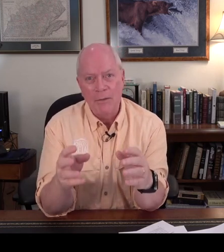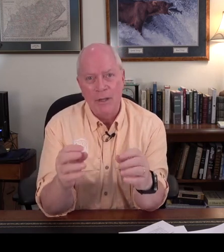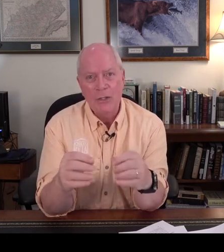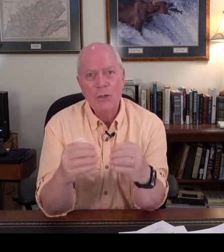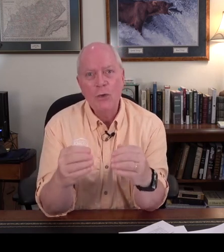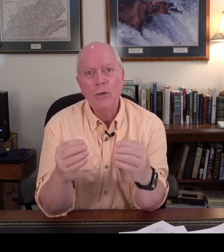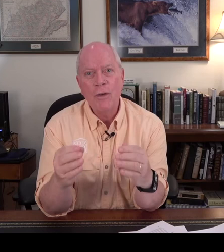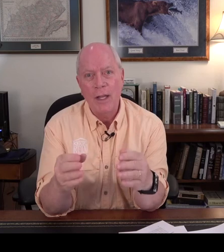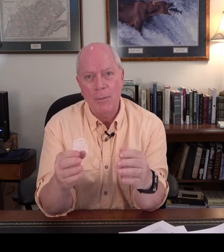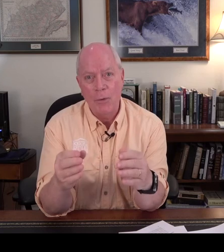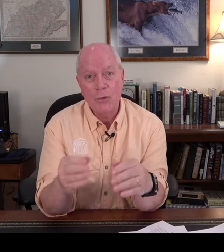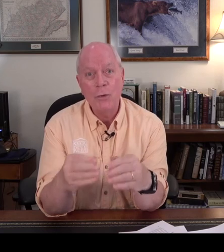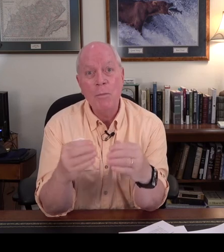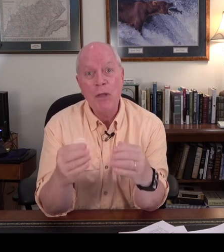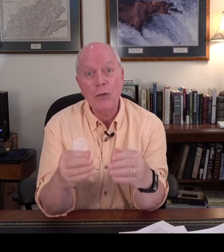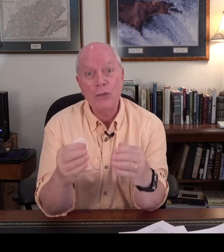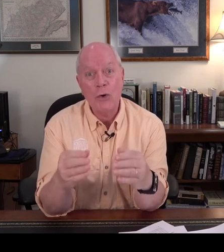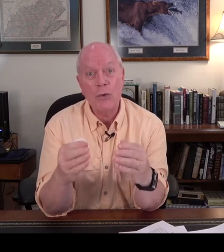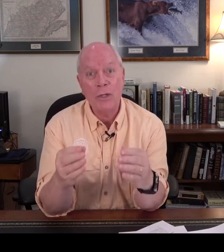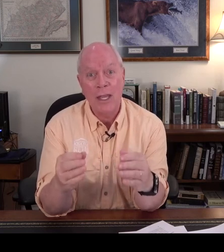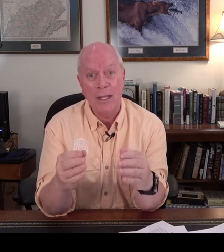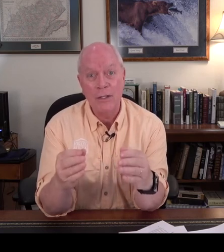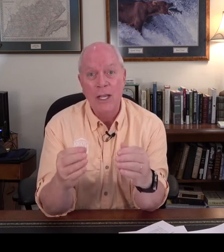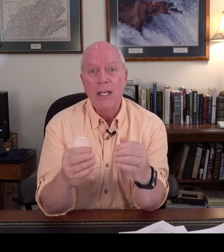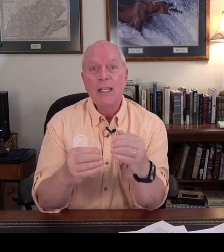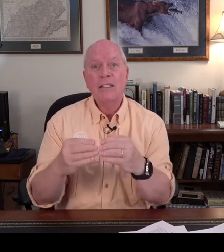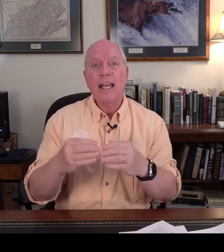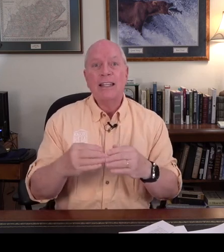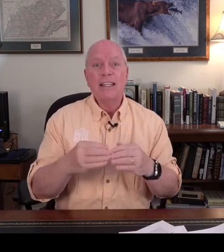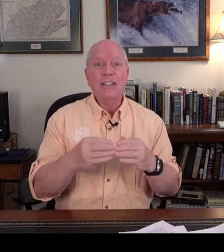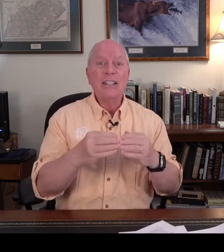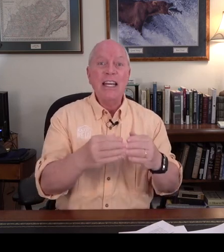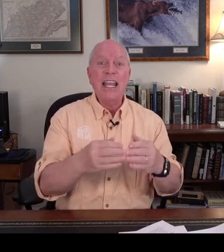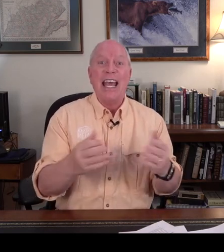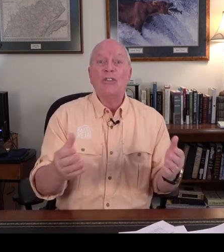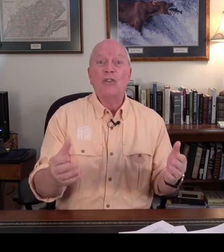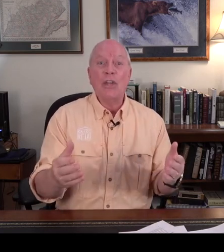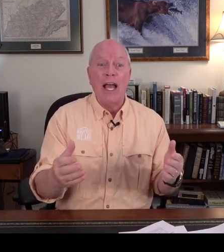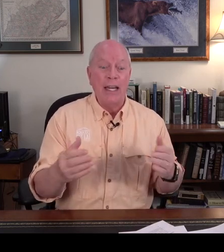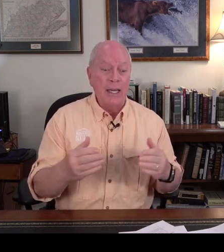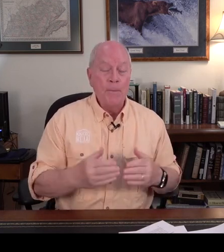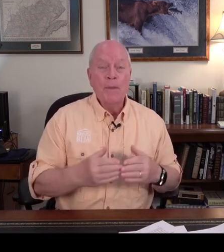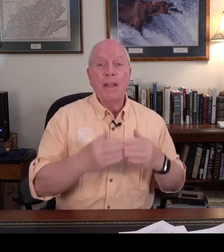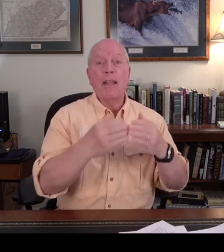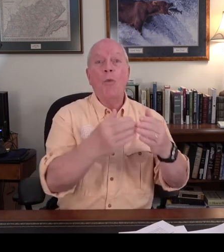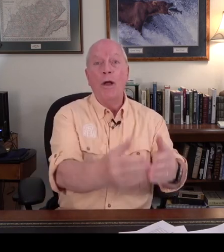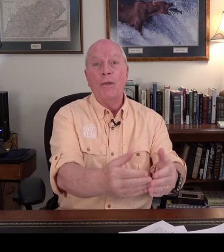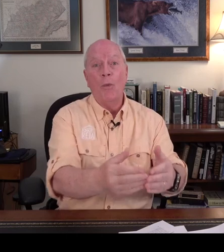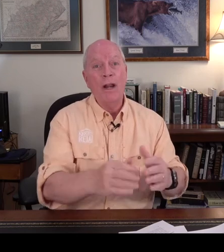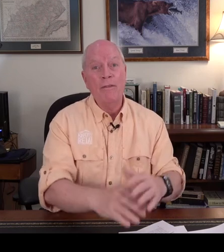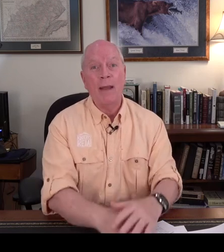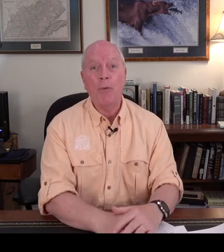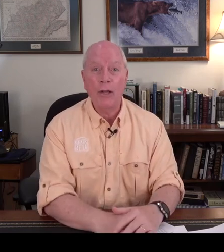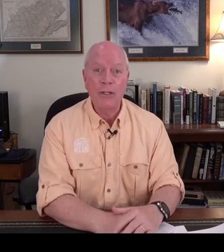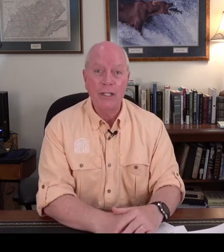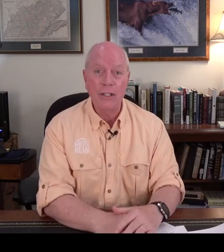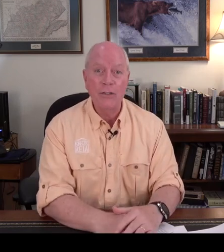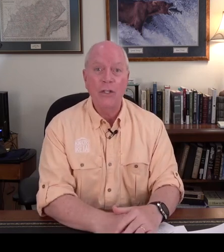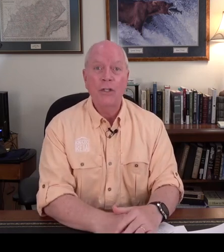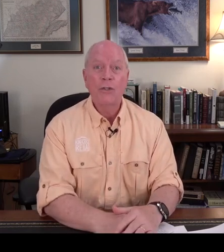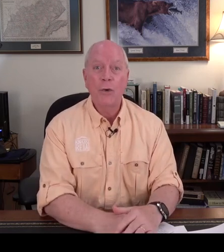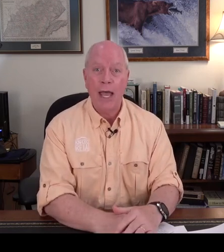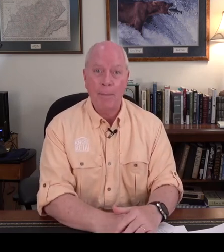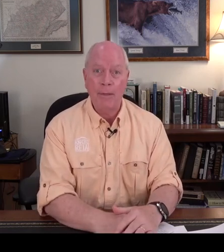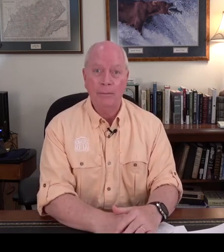tax benefits to developers to build certain things is that the city has decided that they want whatever that project